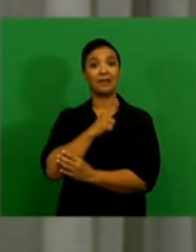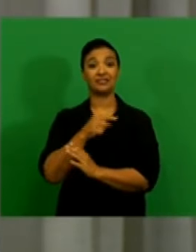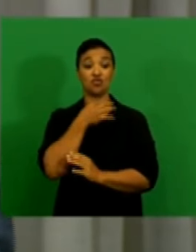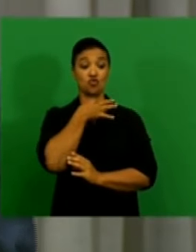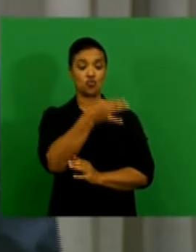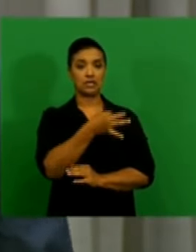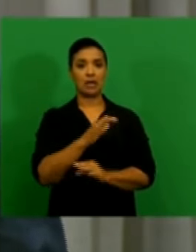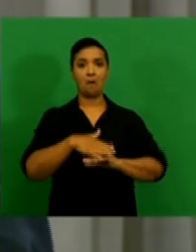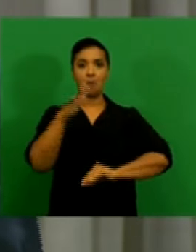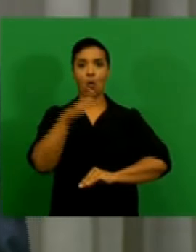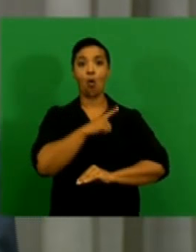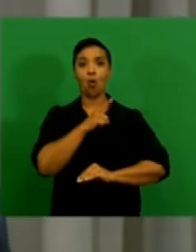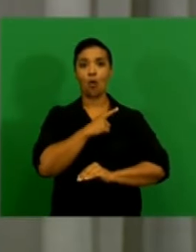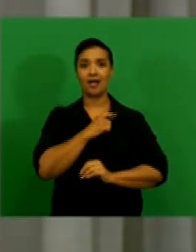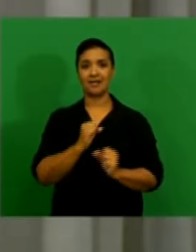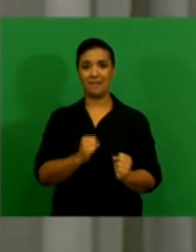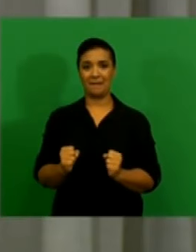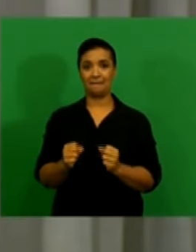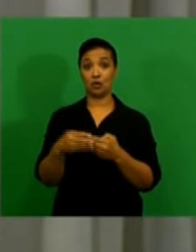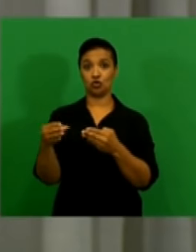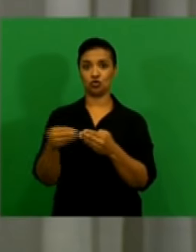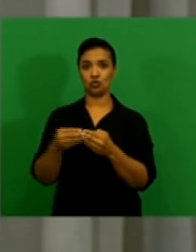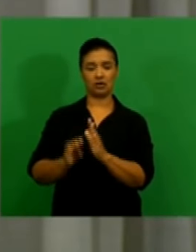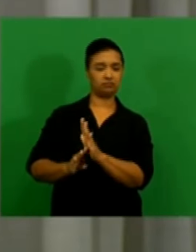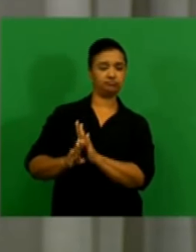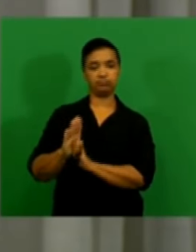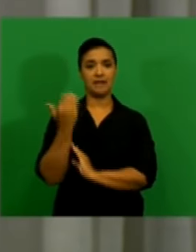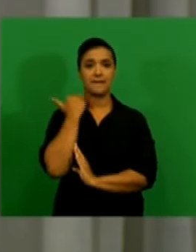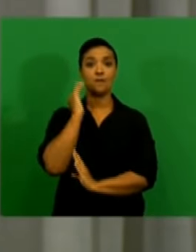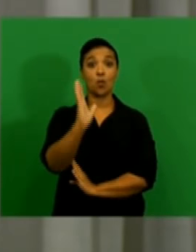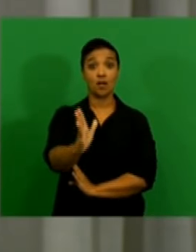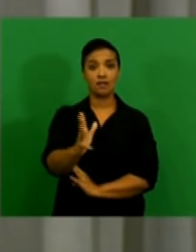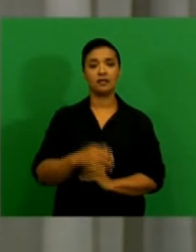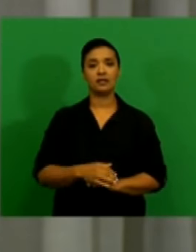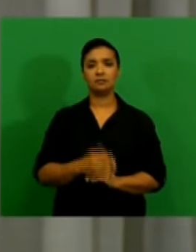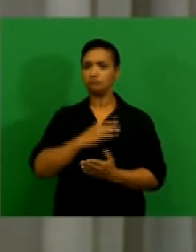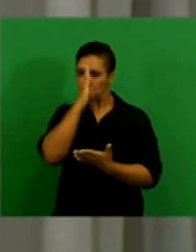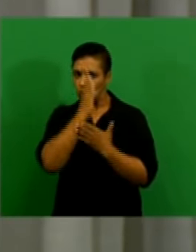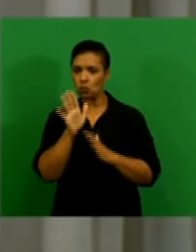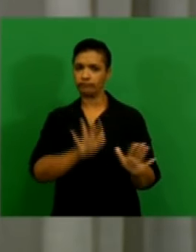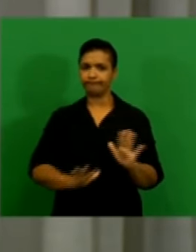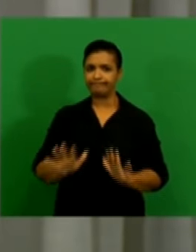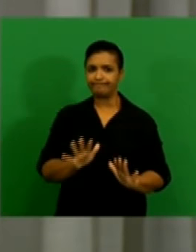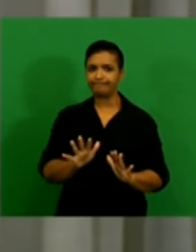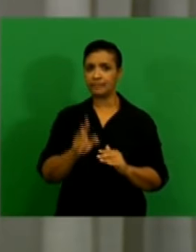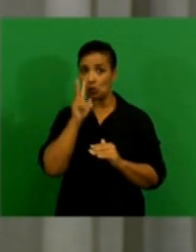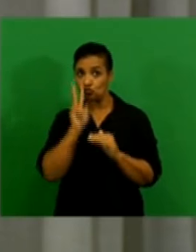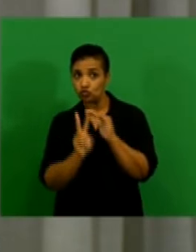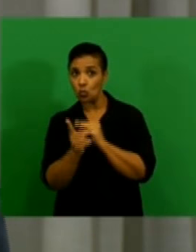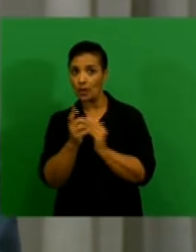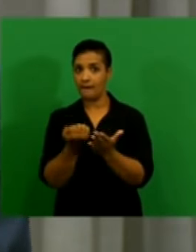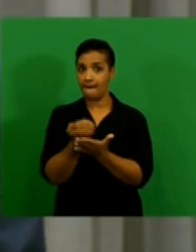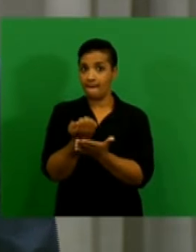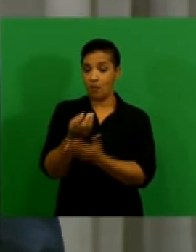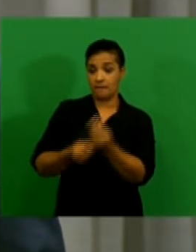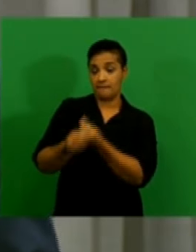posed by a stronger dollar. Uncertainty also persists regarding the prospects for the U.K. economy,